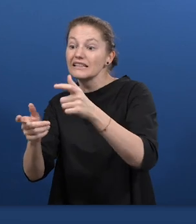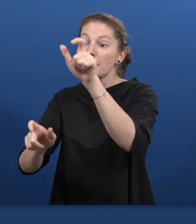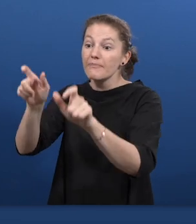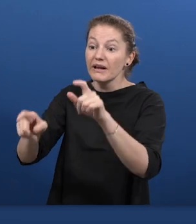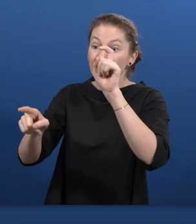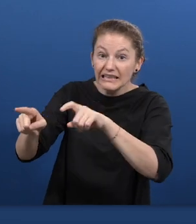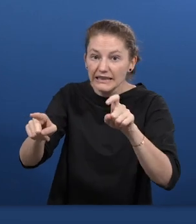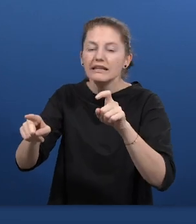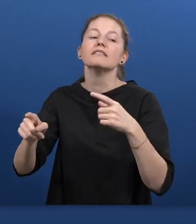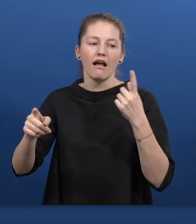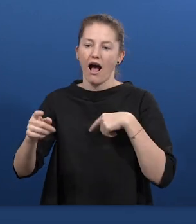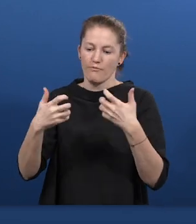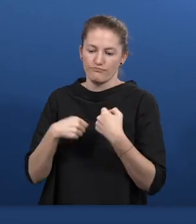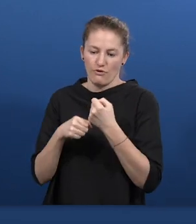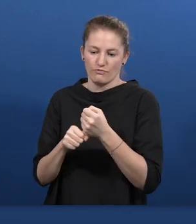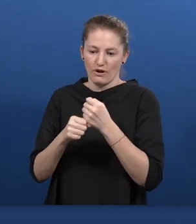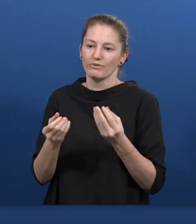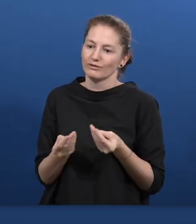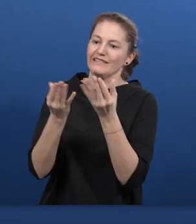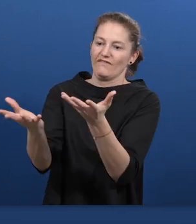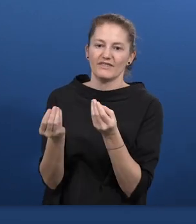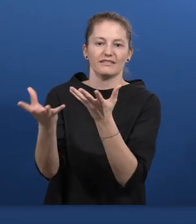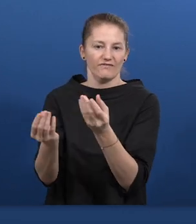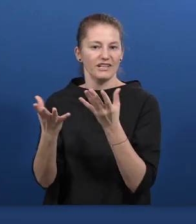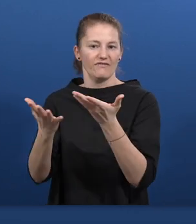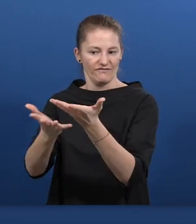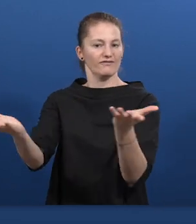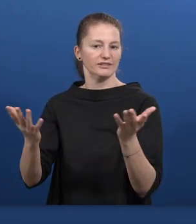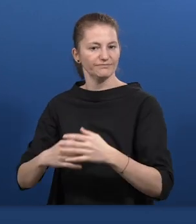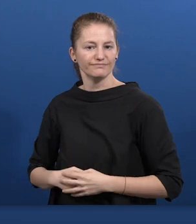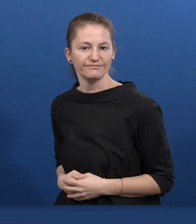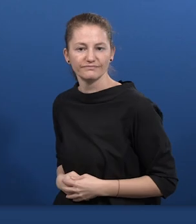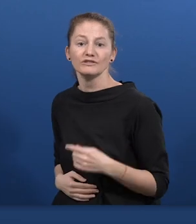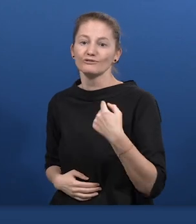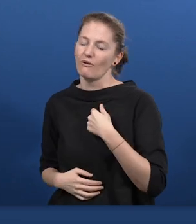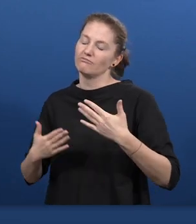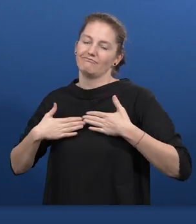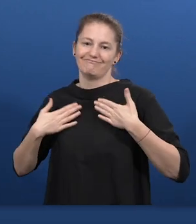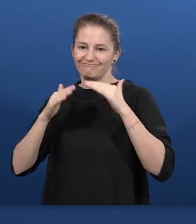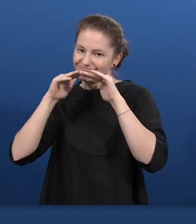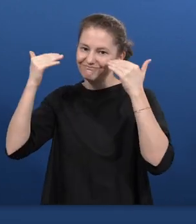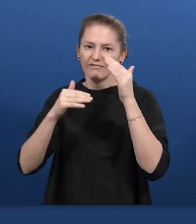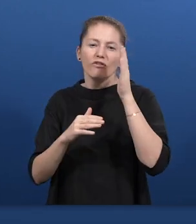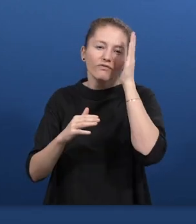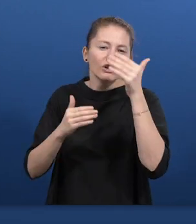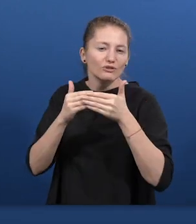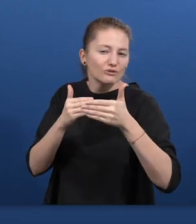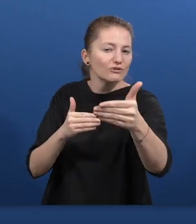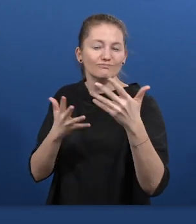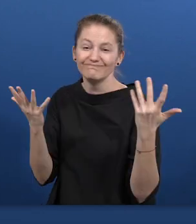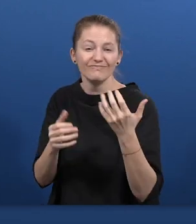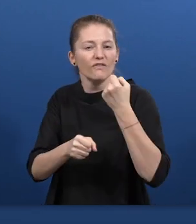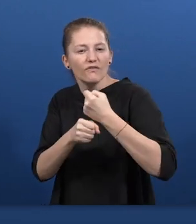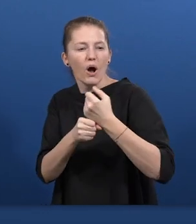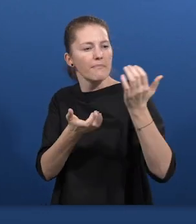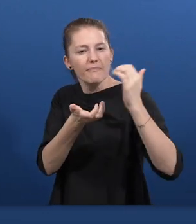is a needed process in our industry. And I look forward to work with you partners and colleagues from all over